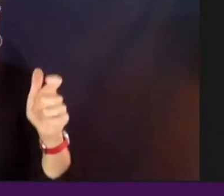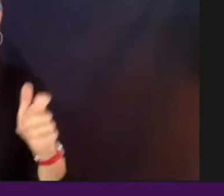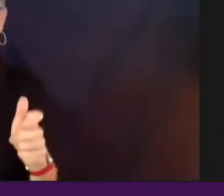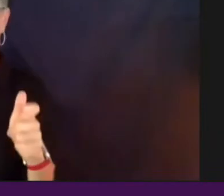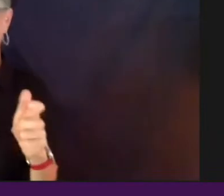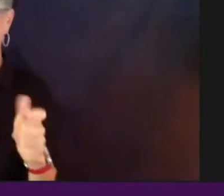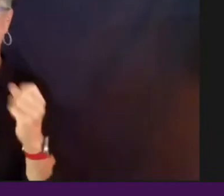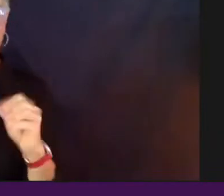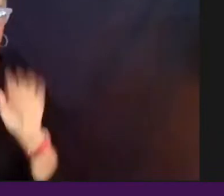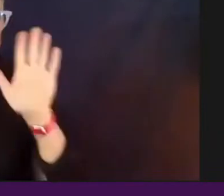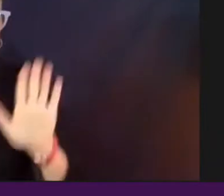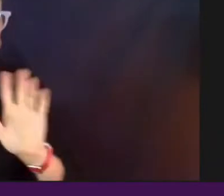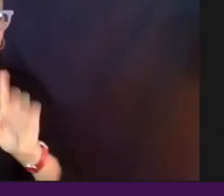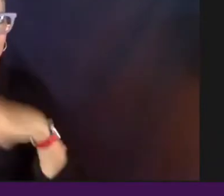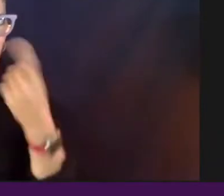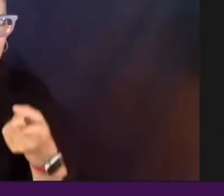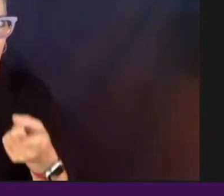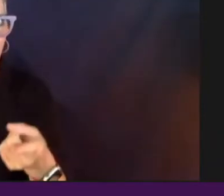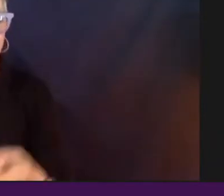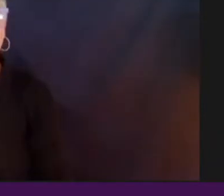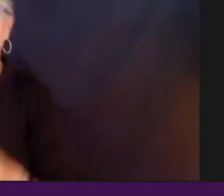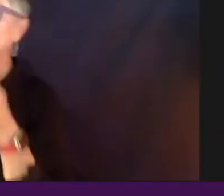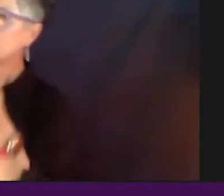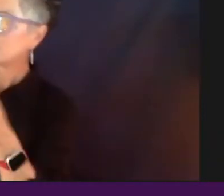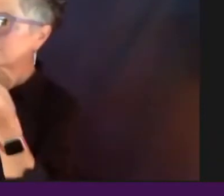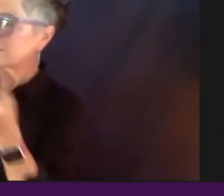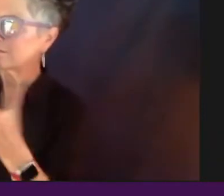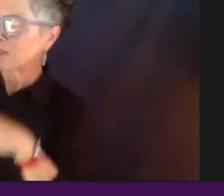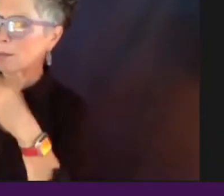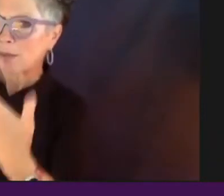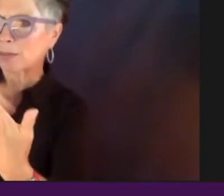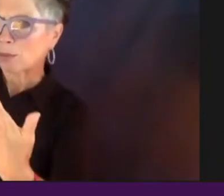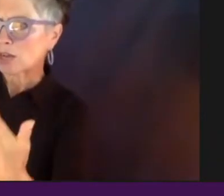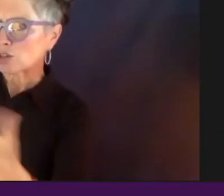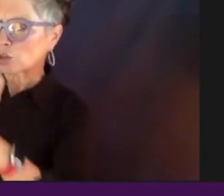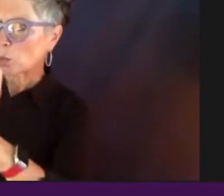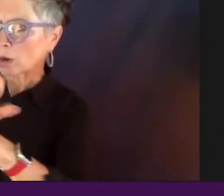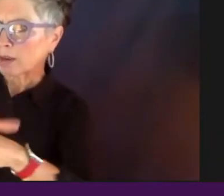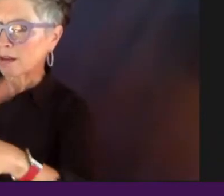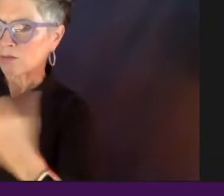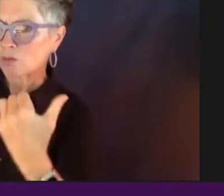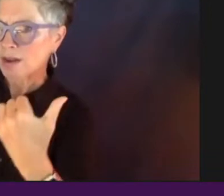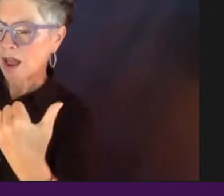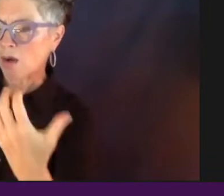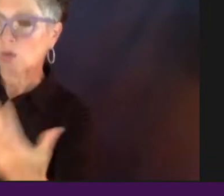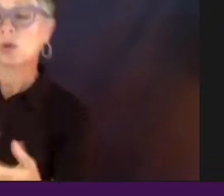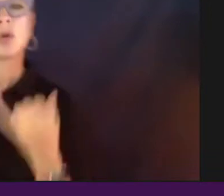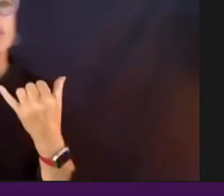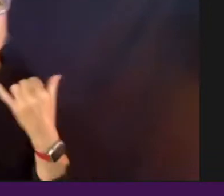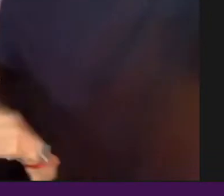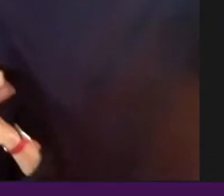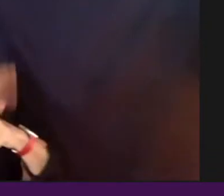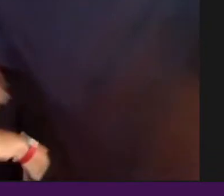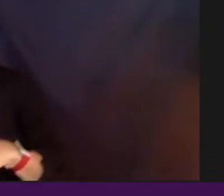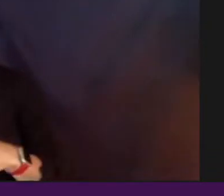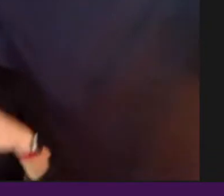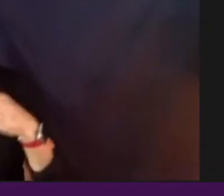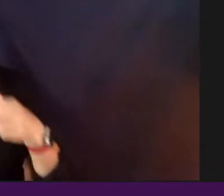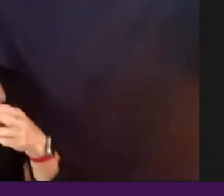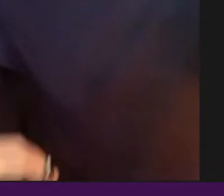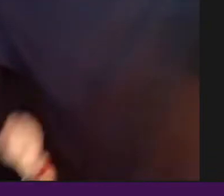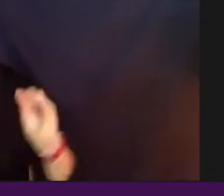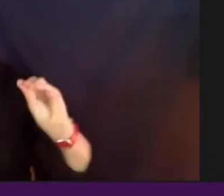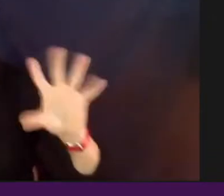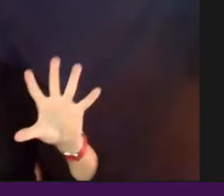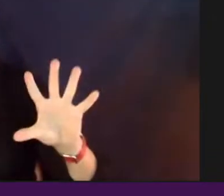That's great. And so tell us a little bit about the project that you're working on right now. Right now, we're actually working on something called Lights, Camera,